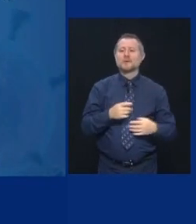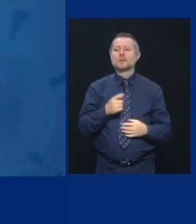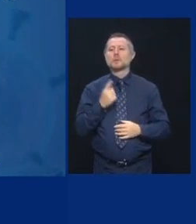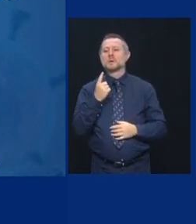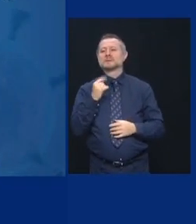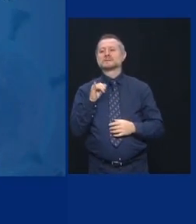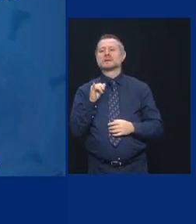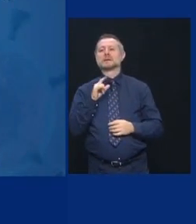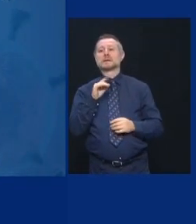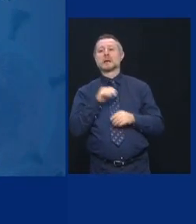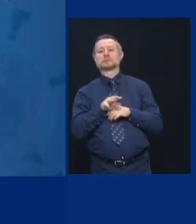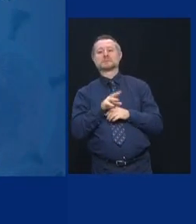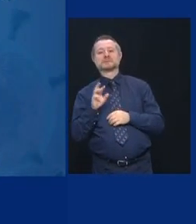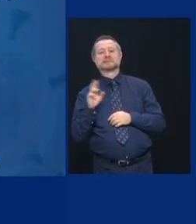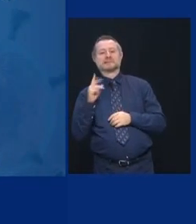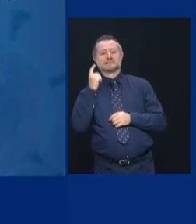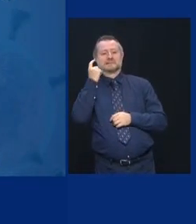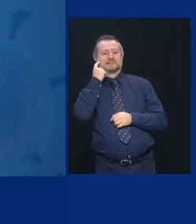in the recent past.